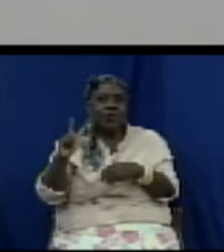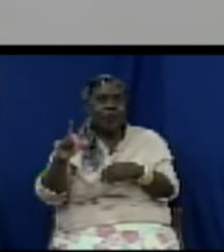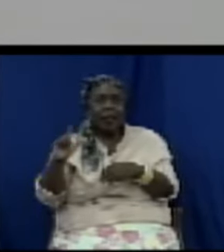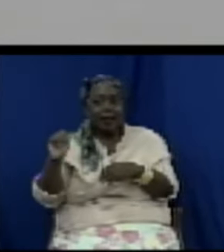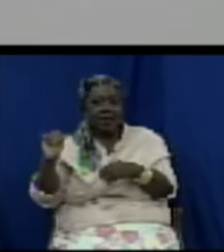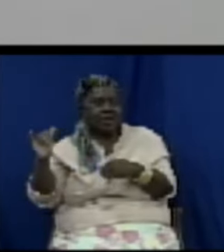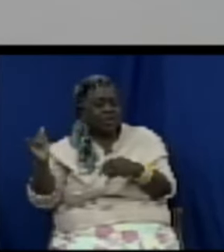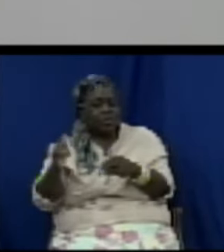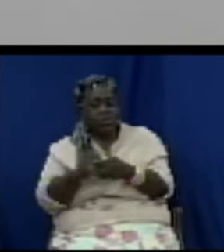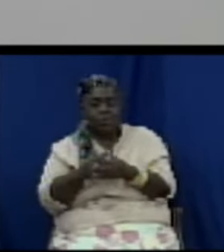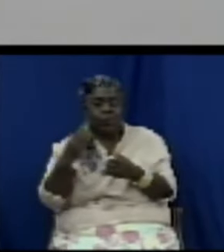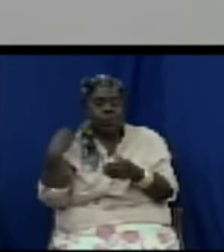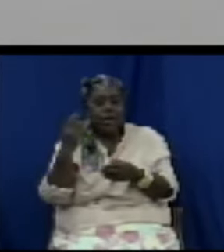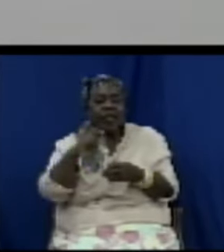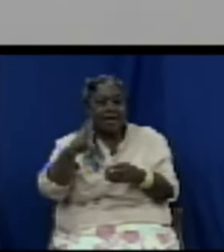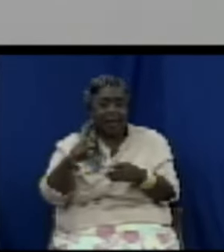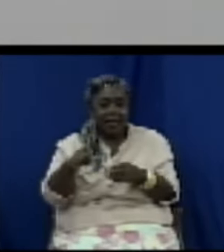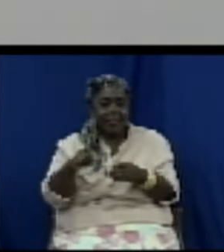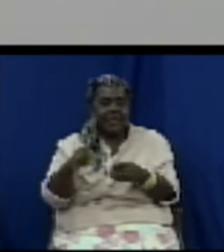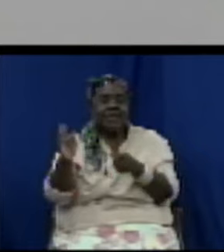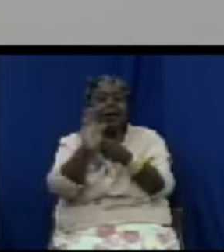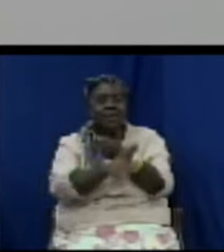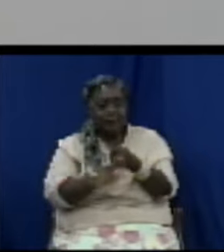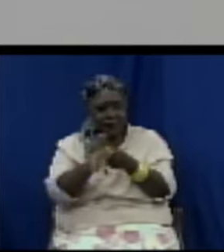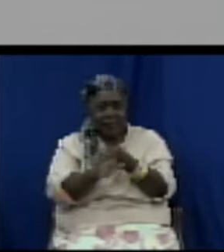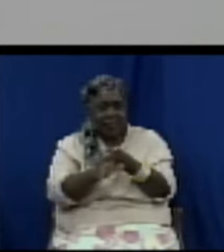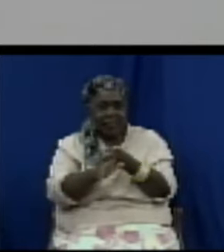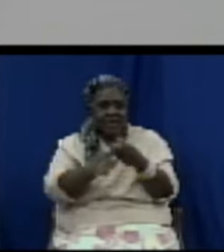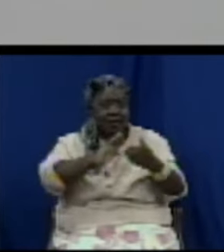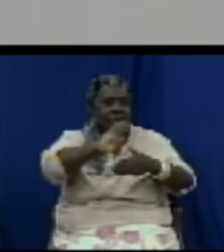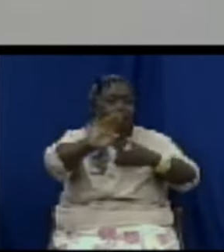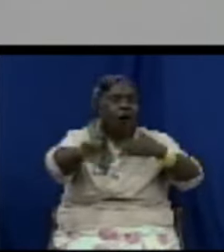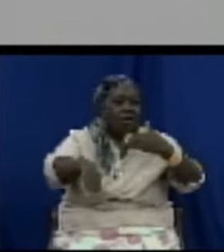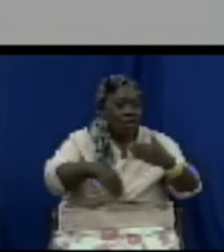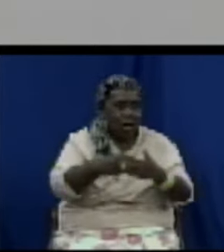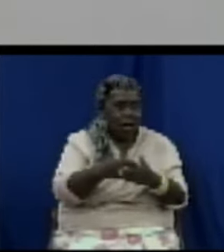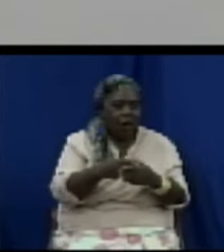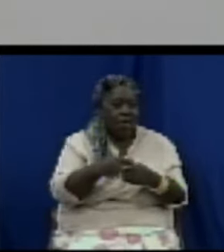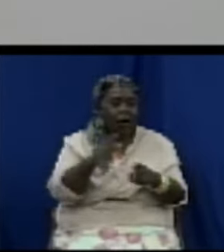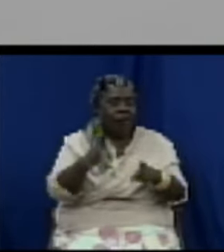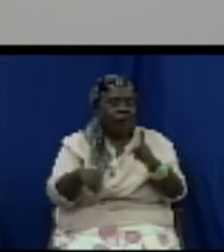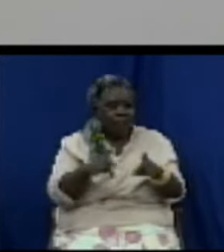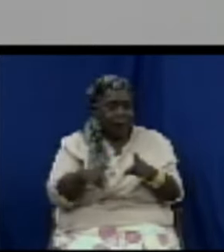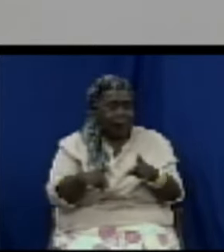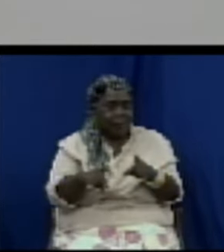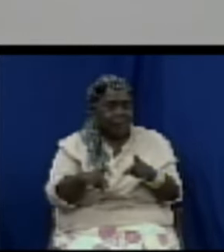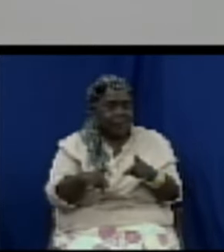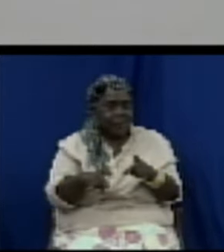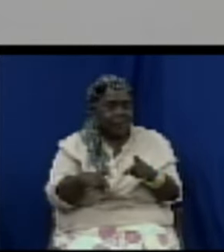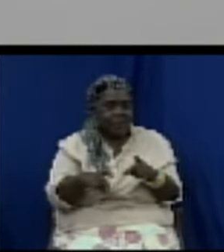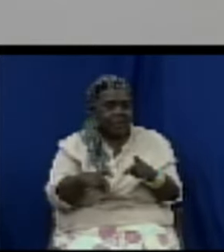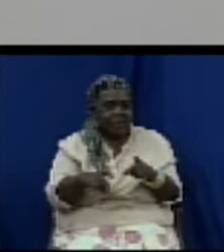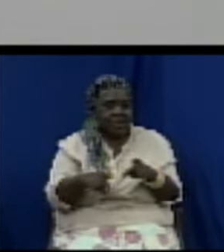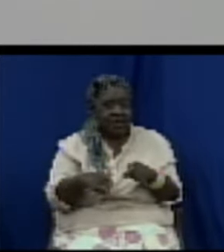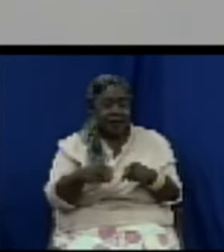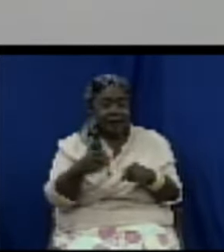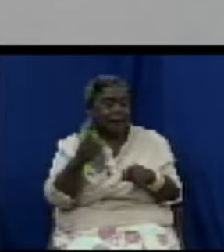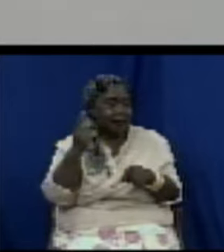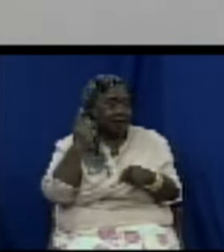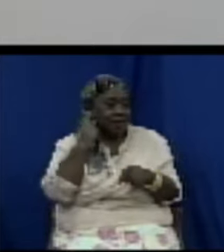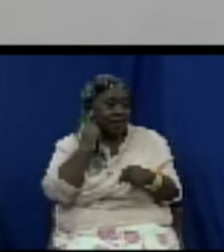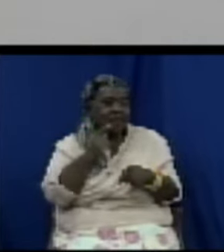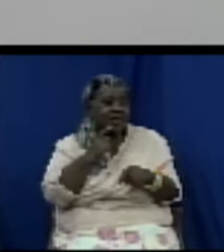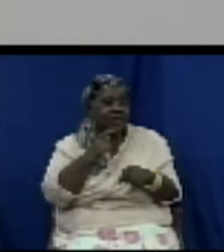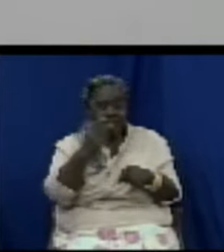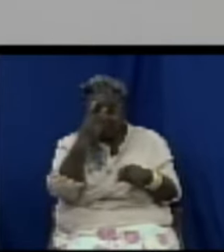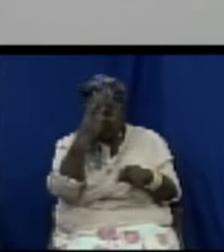most vulnerable we have to protect differently abled consumers we have to ensure they're